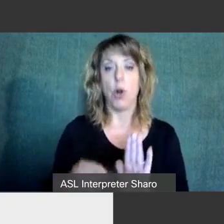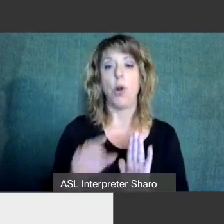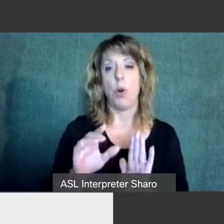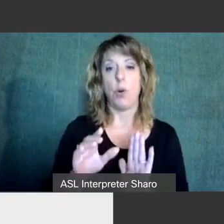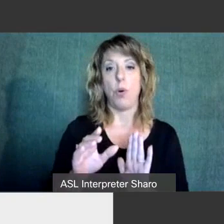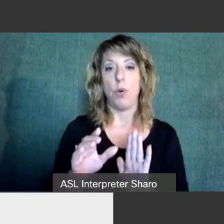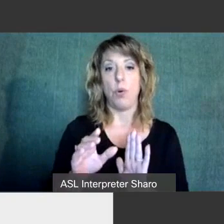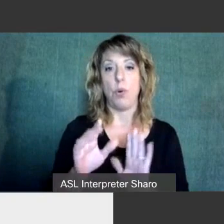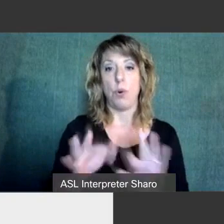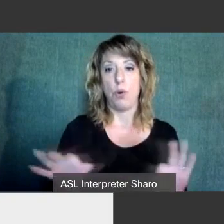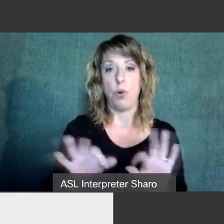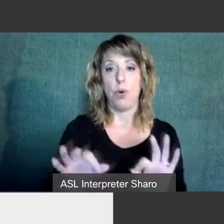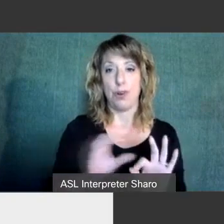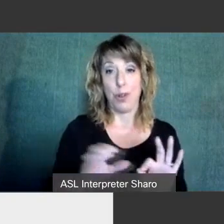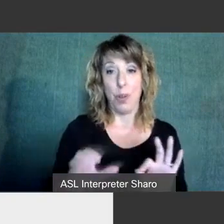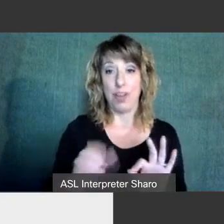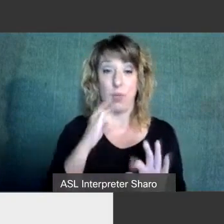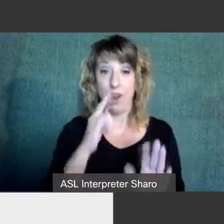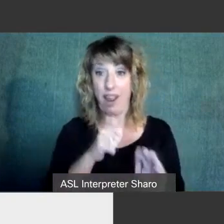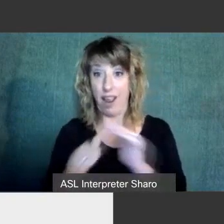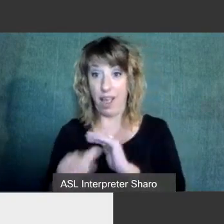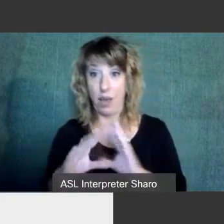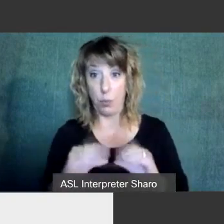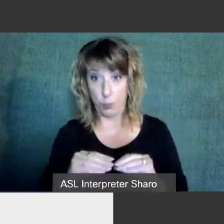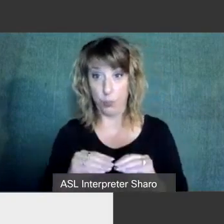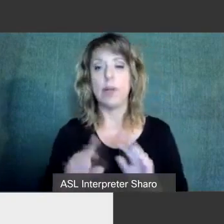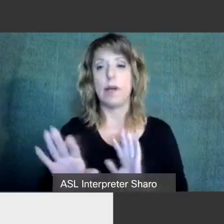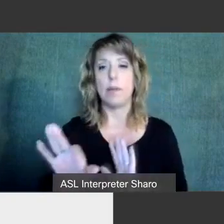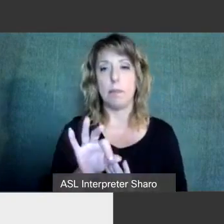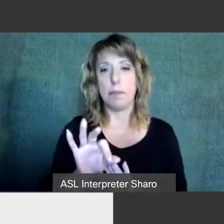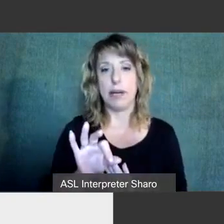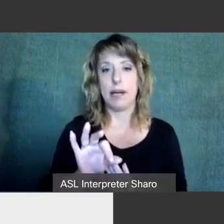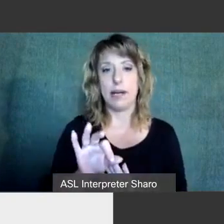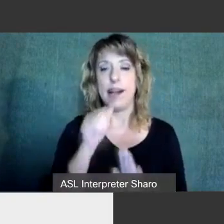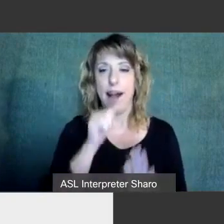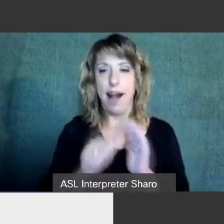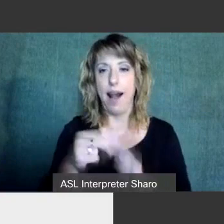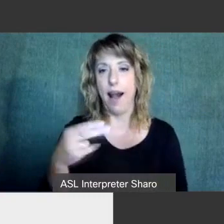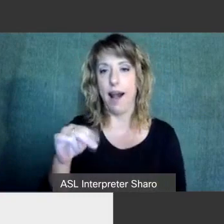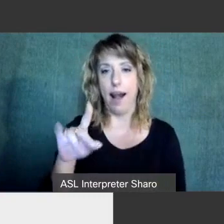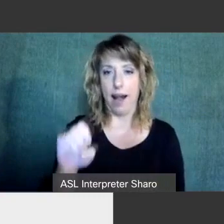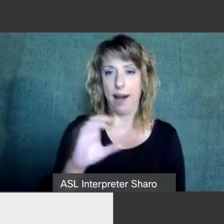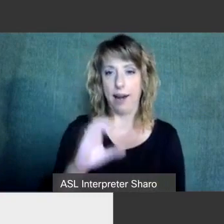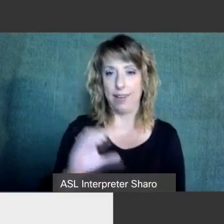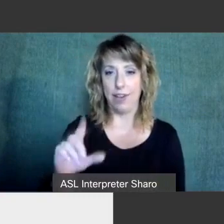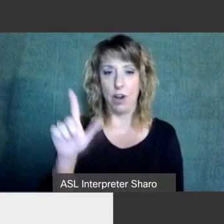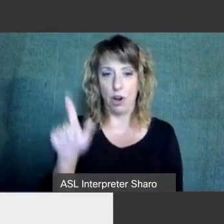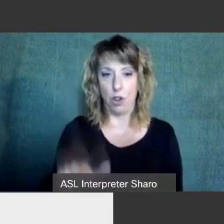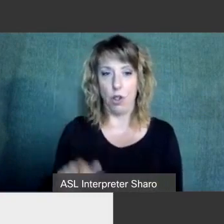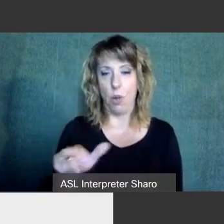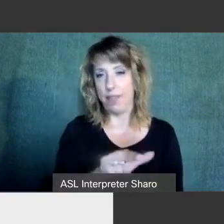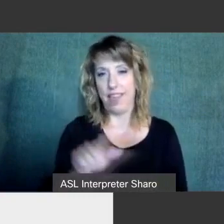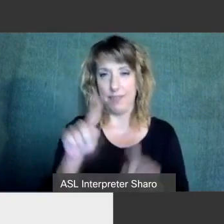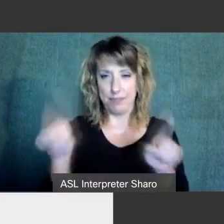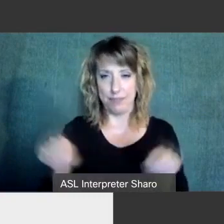and to hide the captions select hide closed captions in the lower left corner of the screen